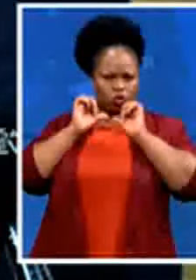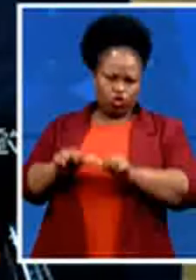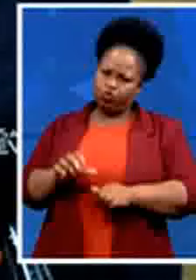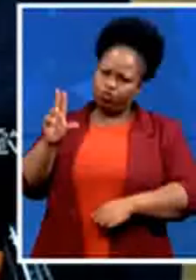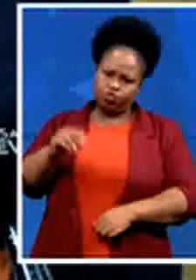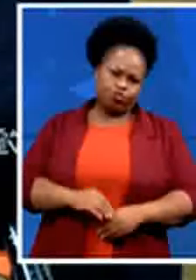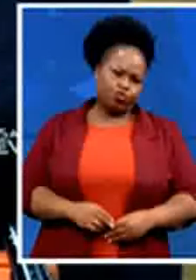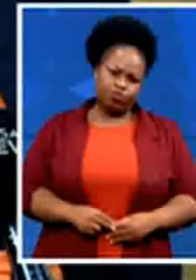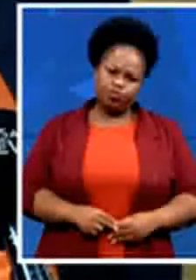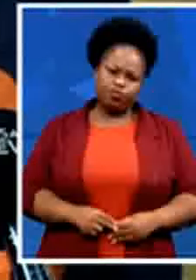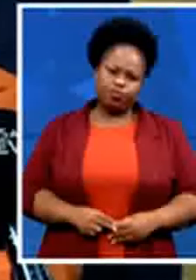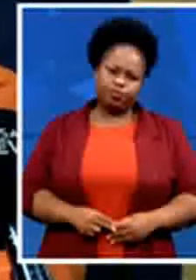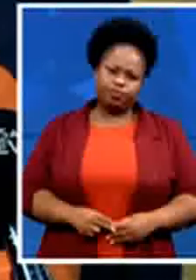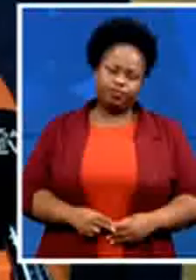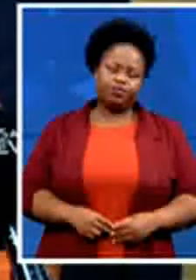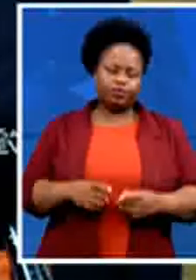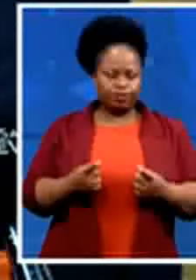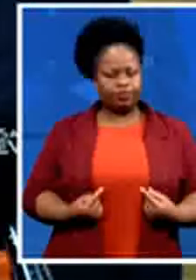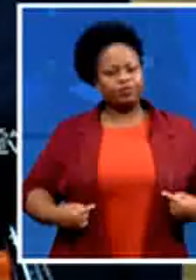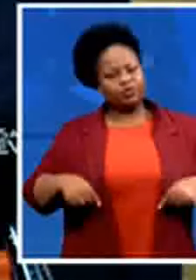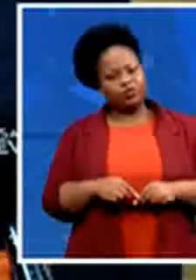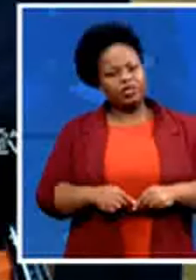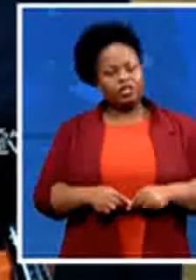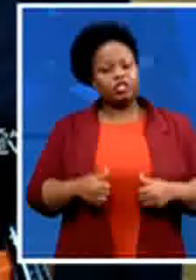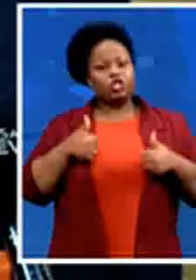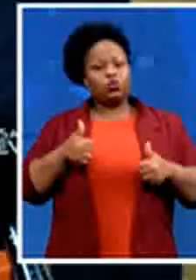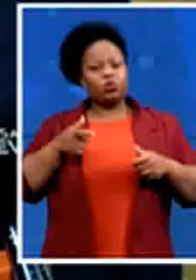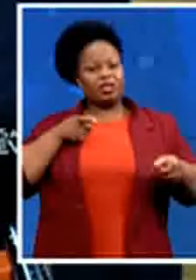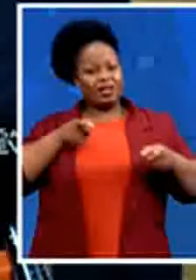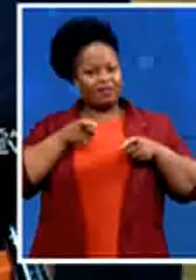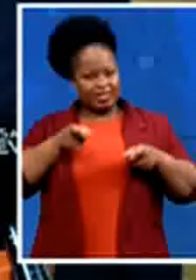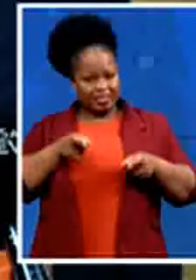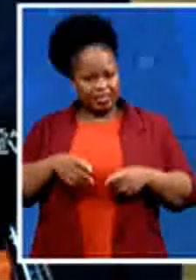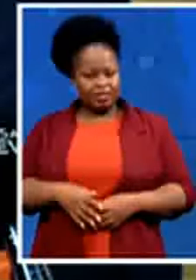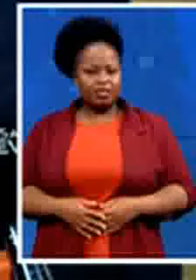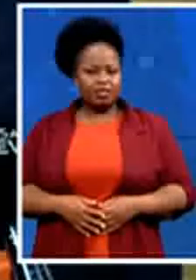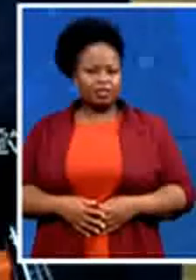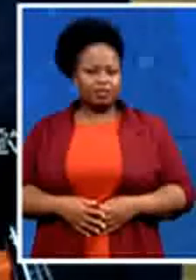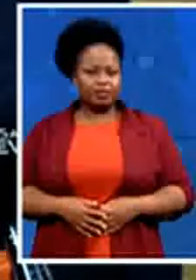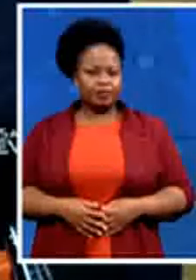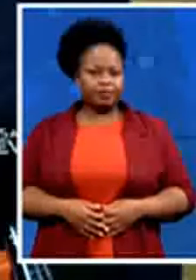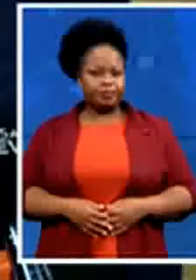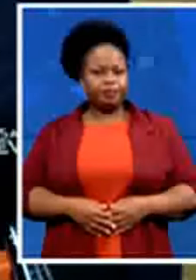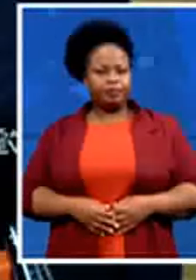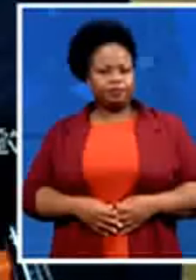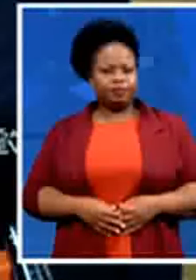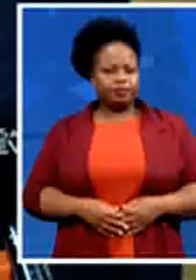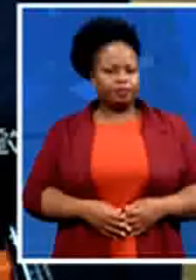we are saying is the good government government will bring will drive a new deal